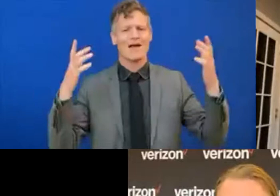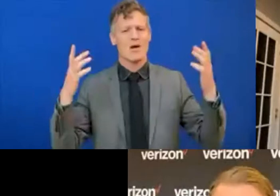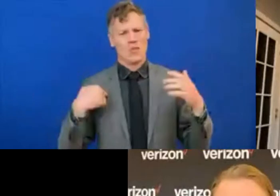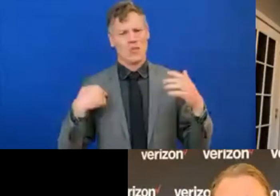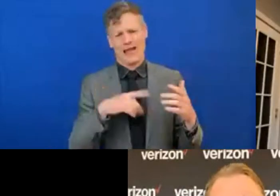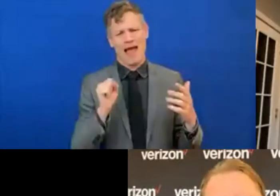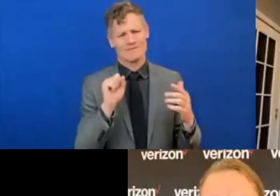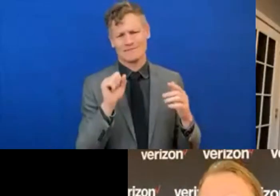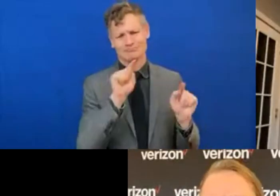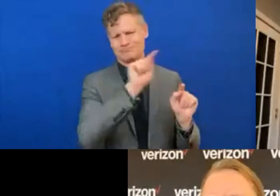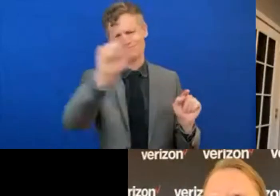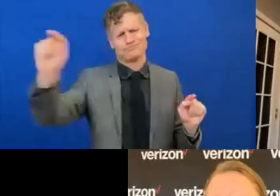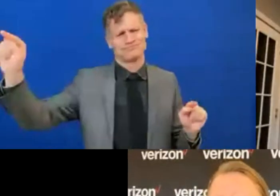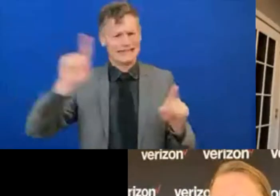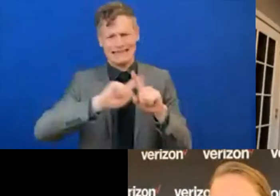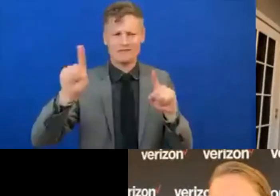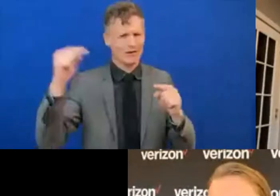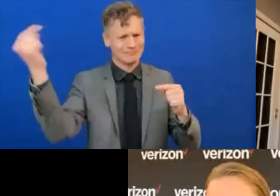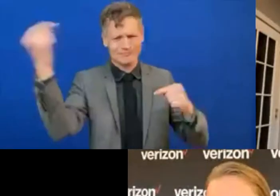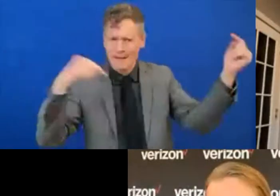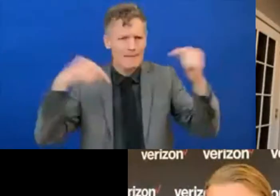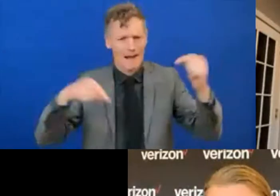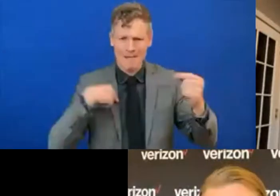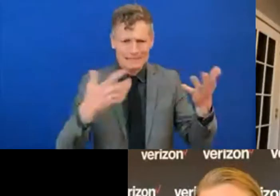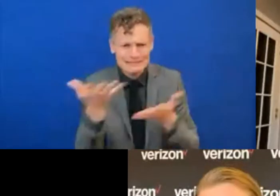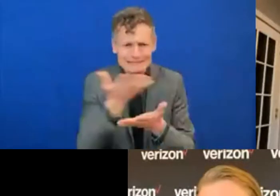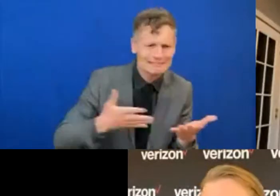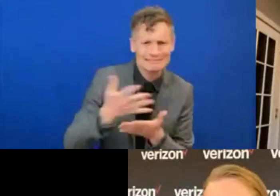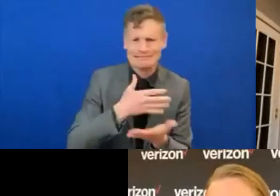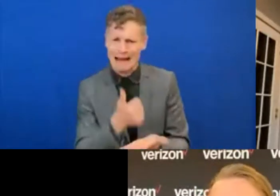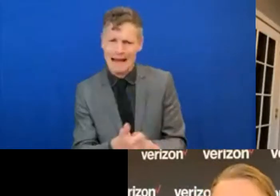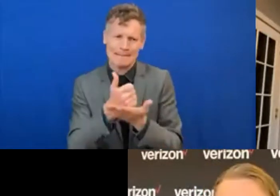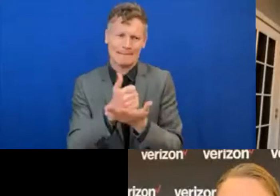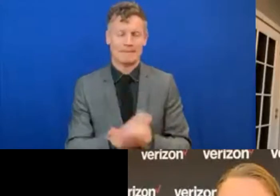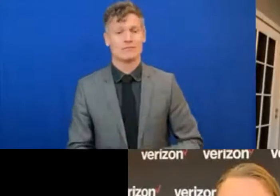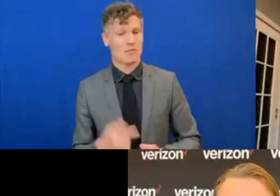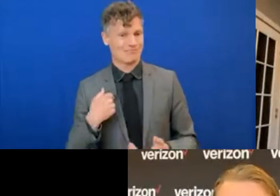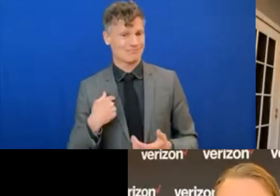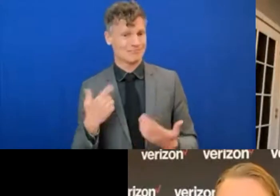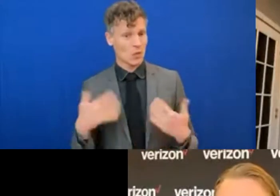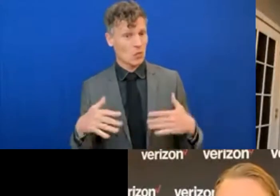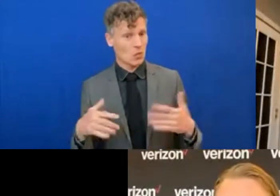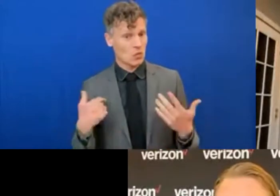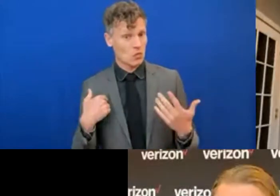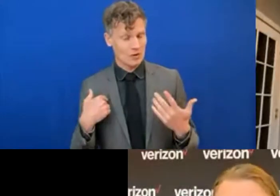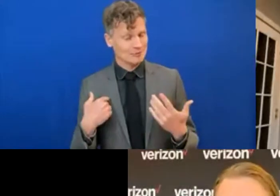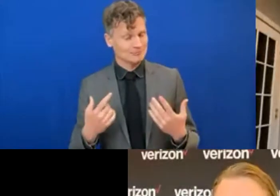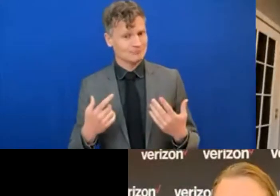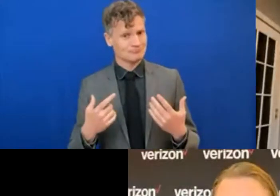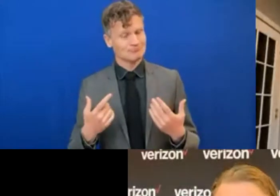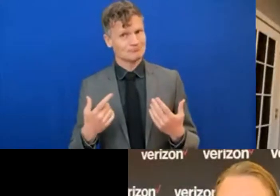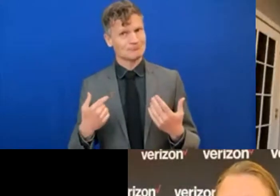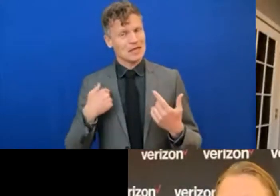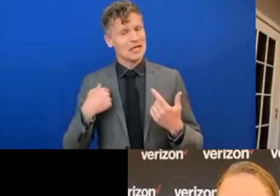sectors coming in, public and private, to help to help doing this. So I'm encouraged. And I always talked about, we needed